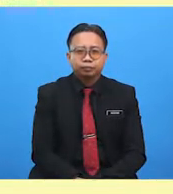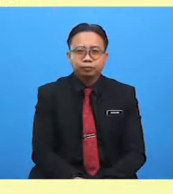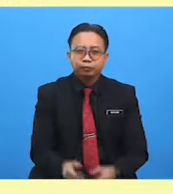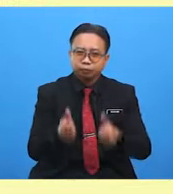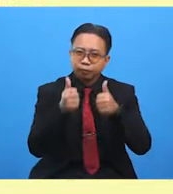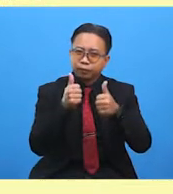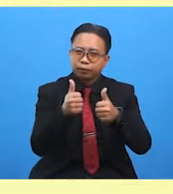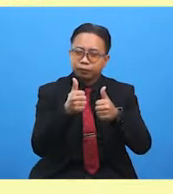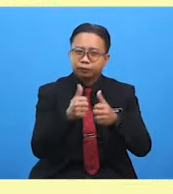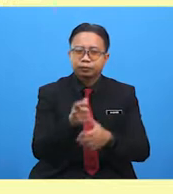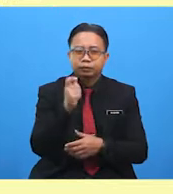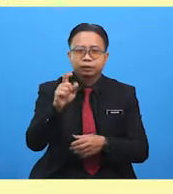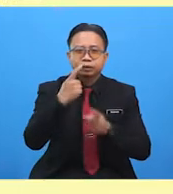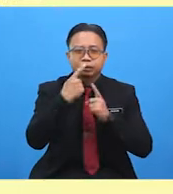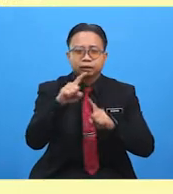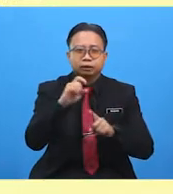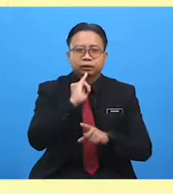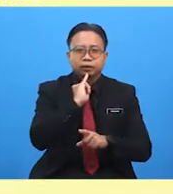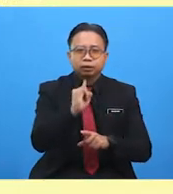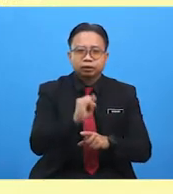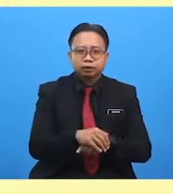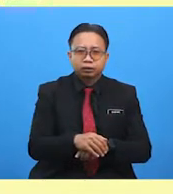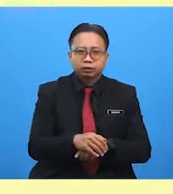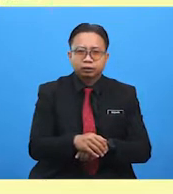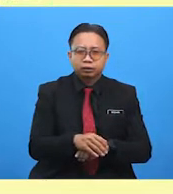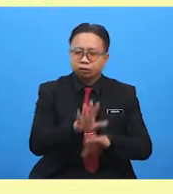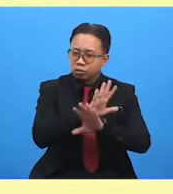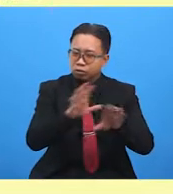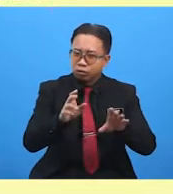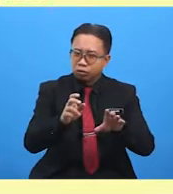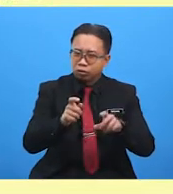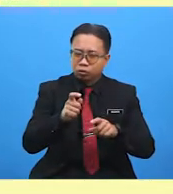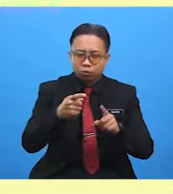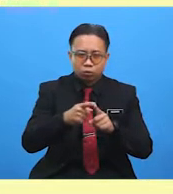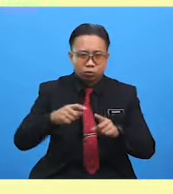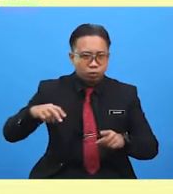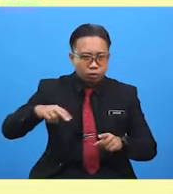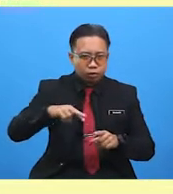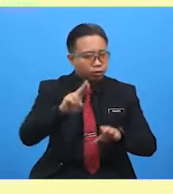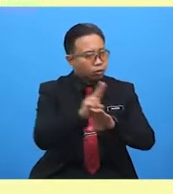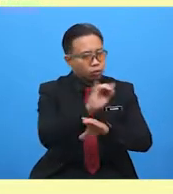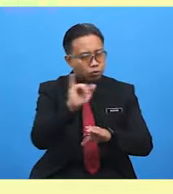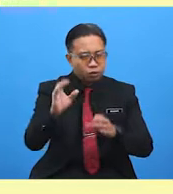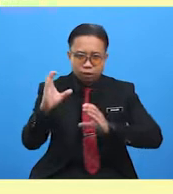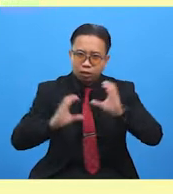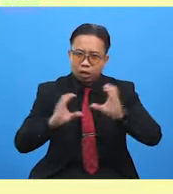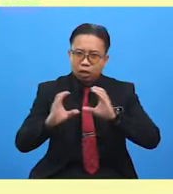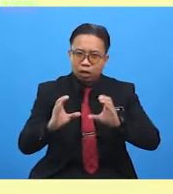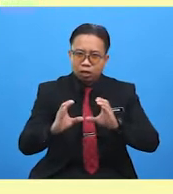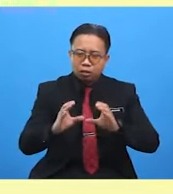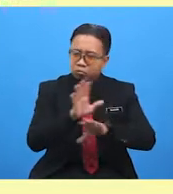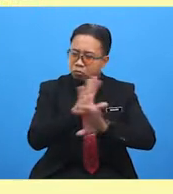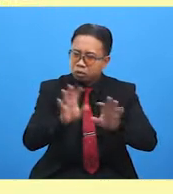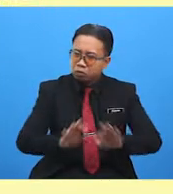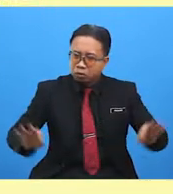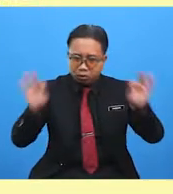Good job! The answer is, not to travel by car if their journey isn't